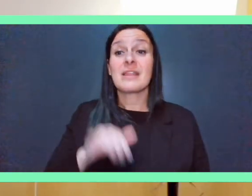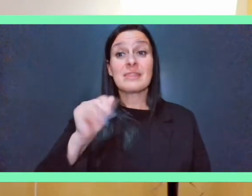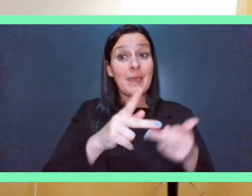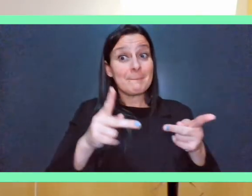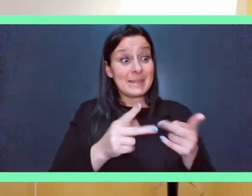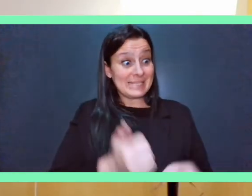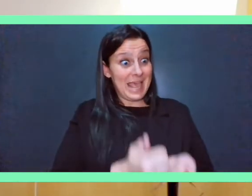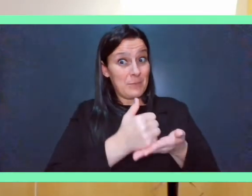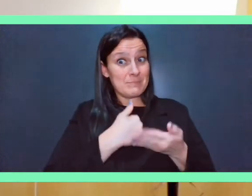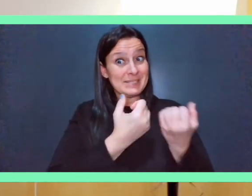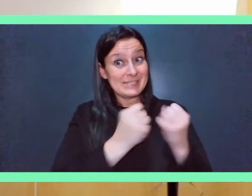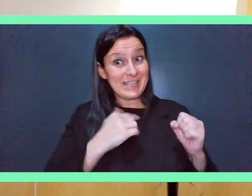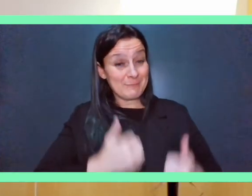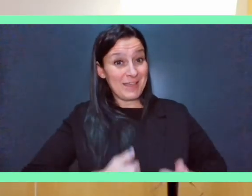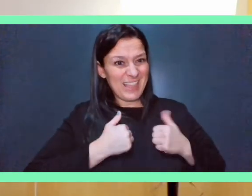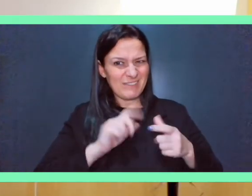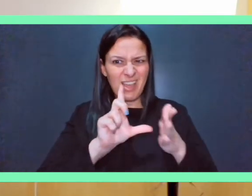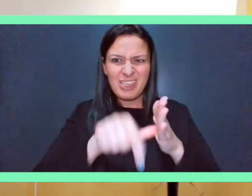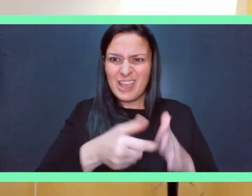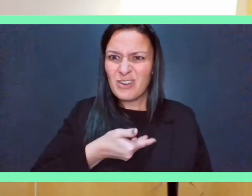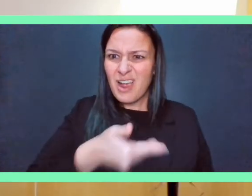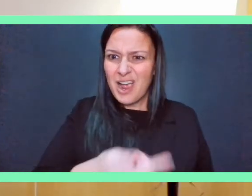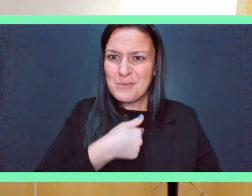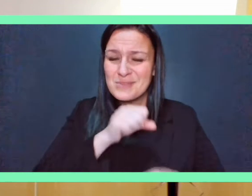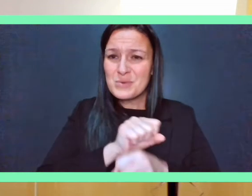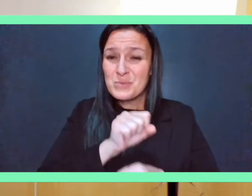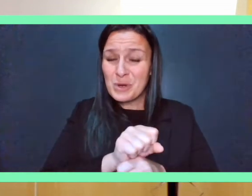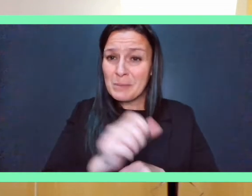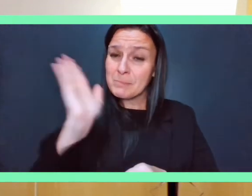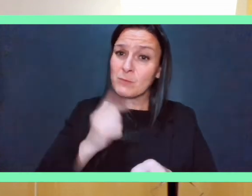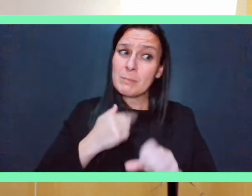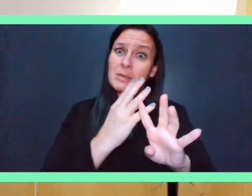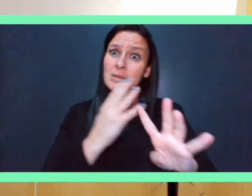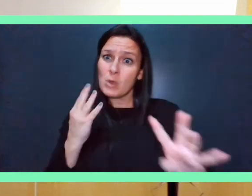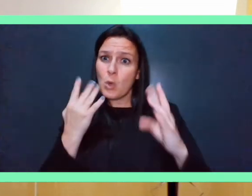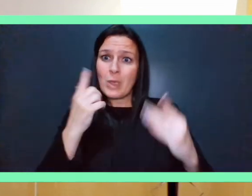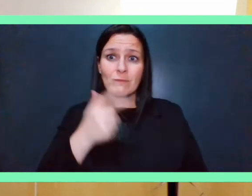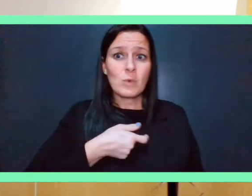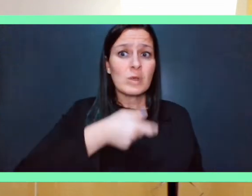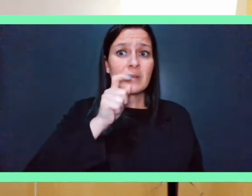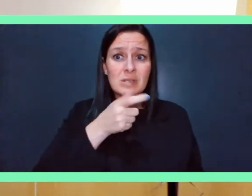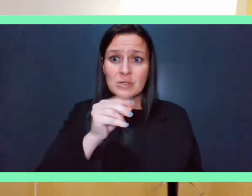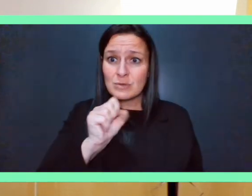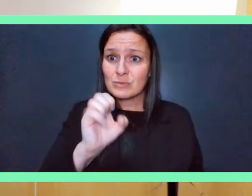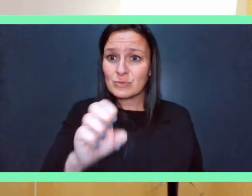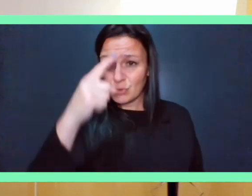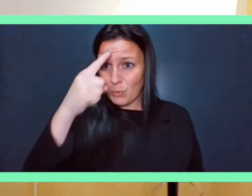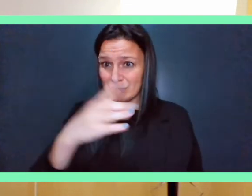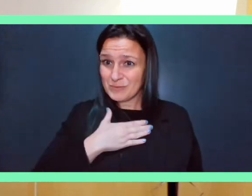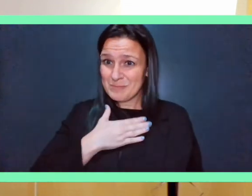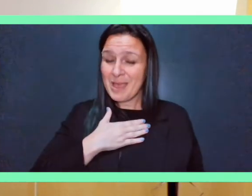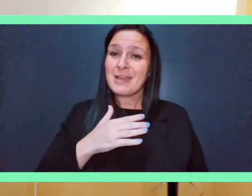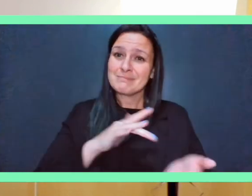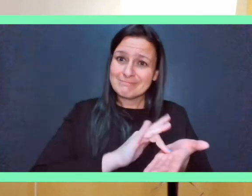me save my life hired me so going from standing in the line and waiting my turn to